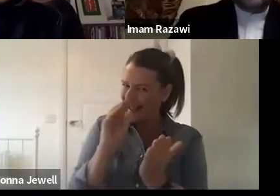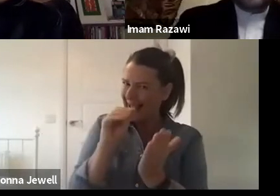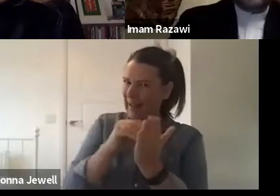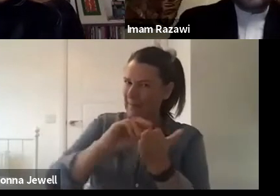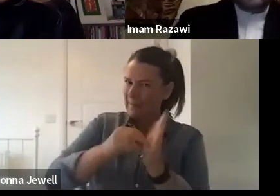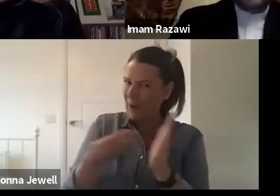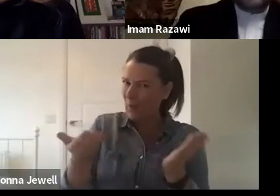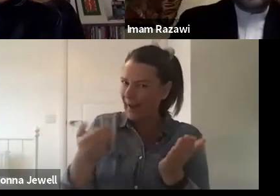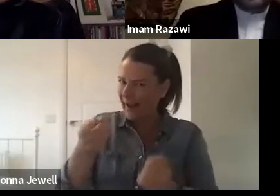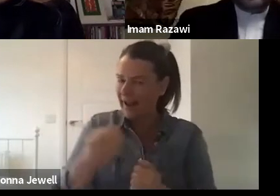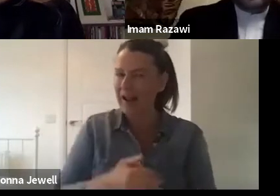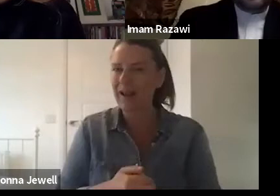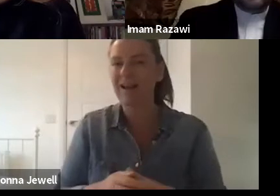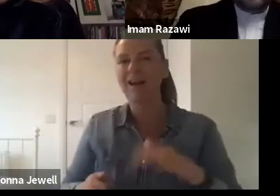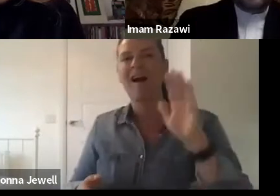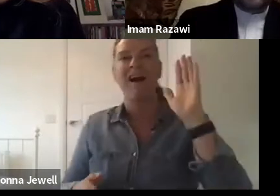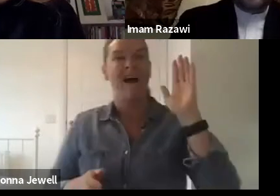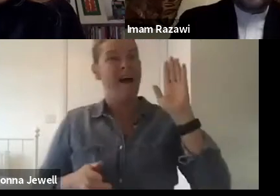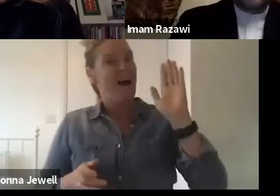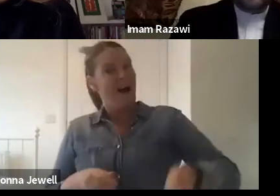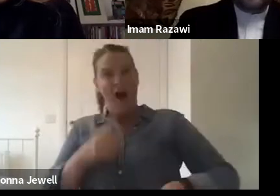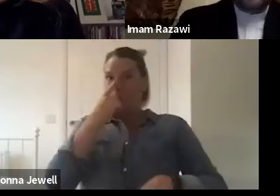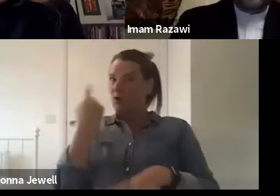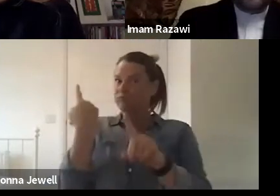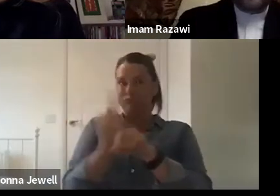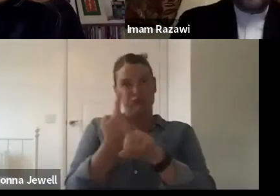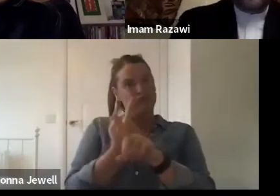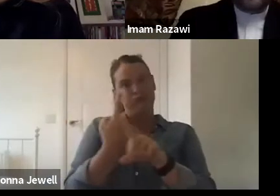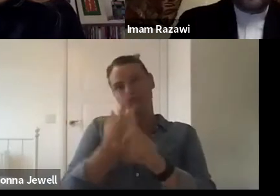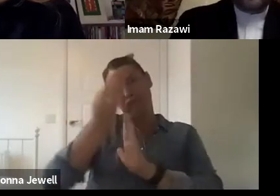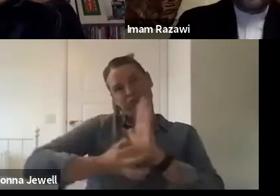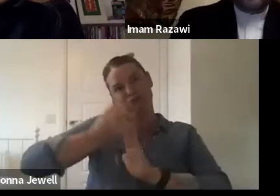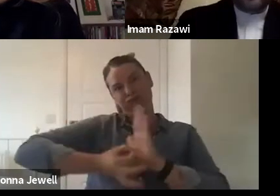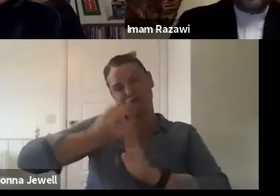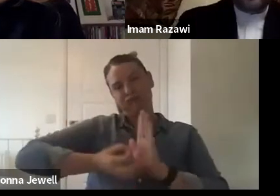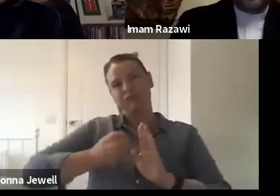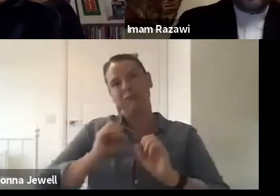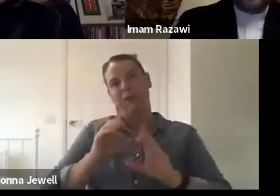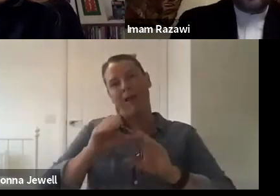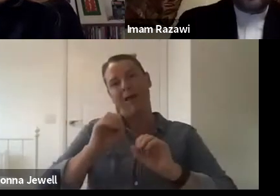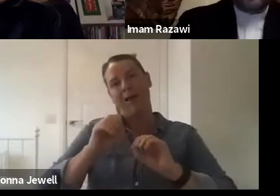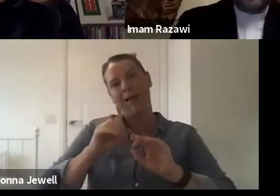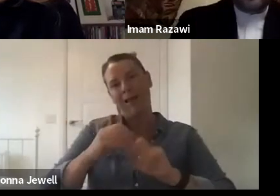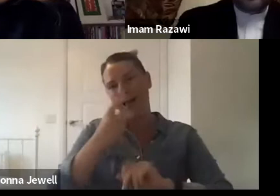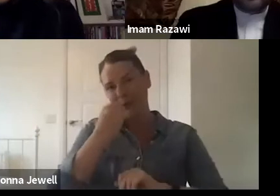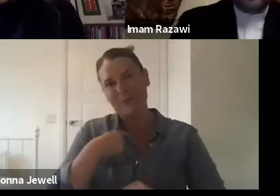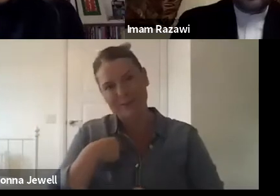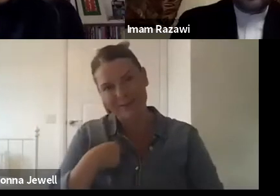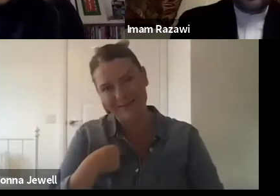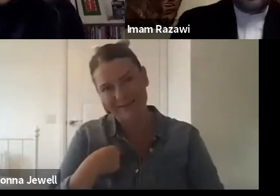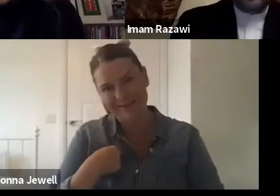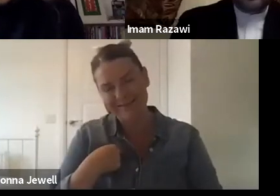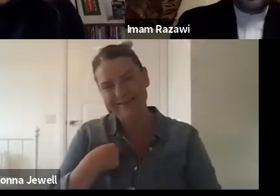I could talk for hours on those questions, but they're kind of slightly tangential to the